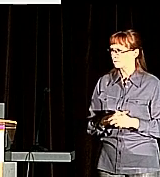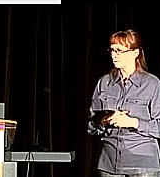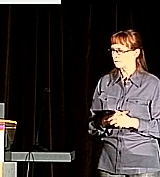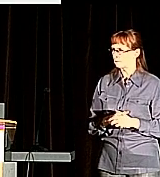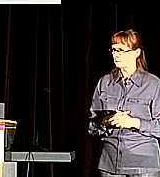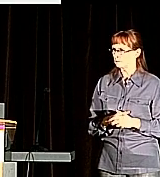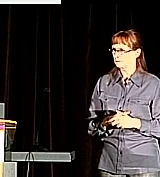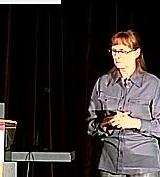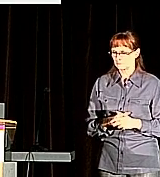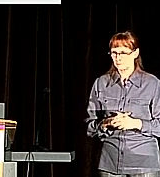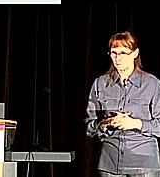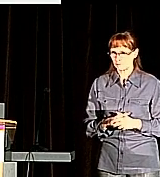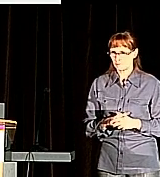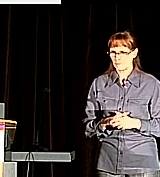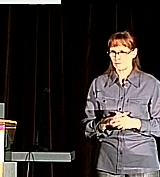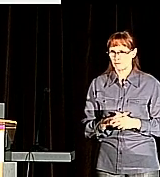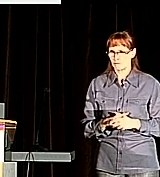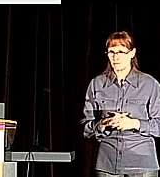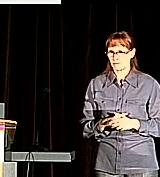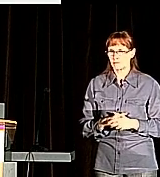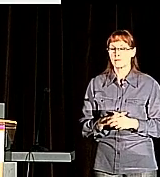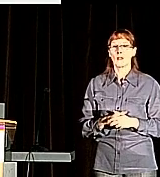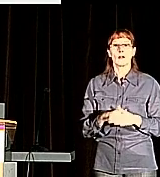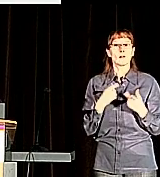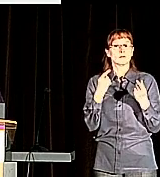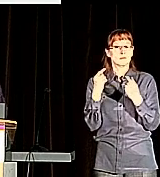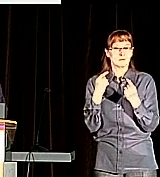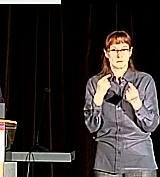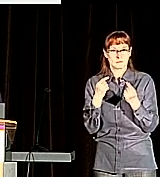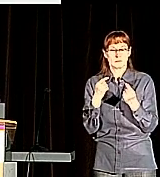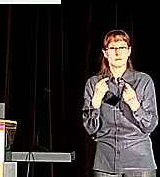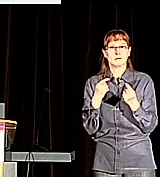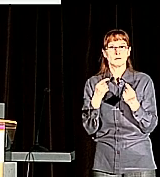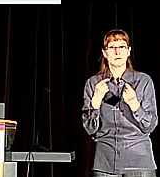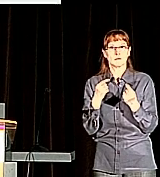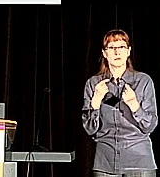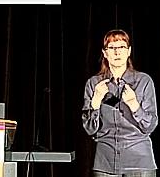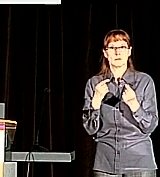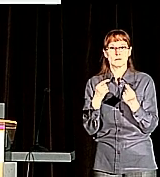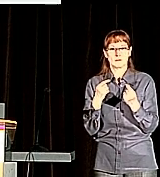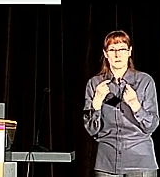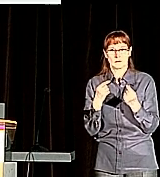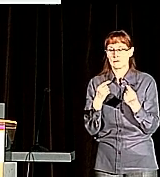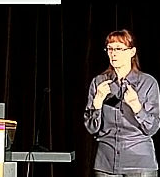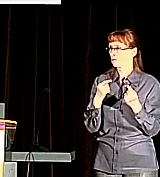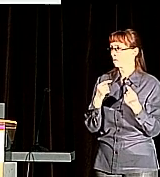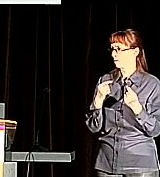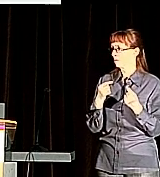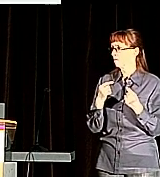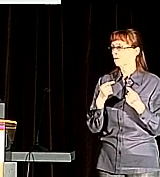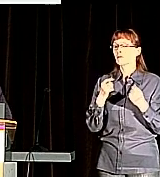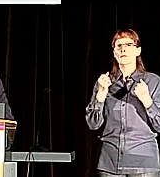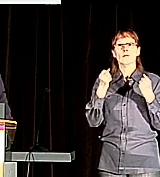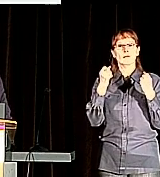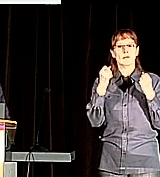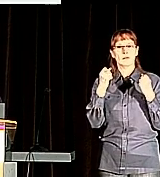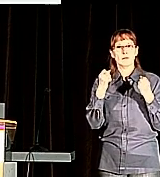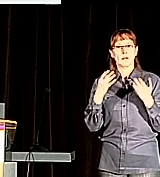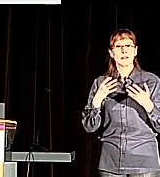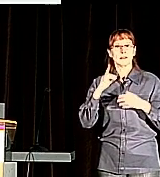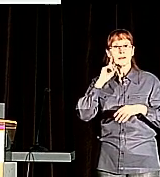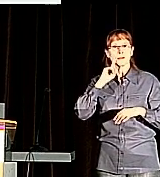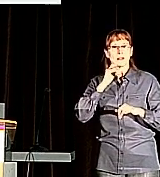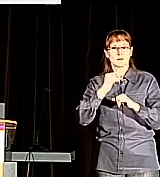One of the things we did is we defaulted to a graphing system that's already used in several schools for the deaf across the country, the